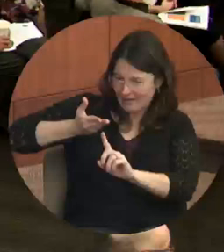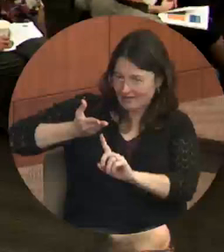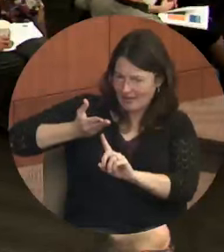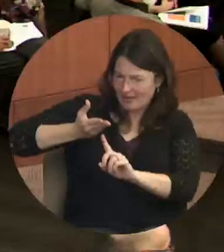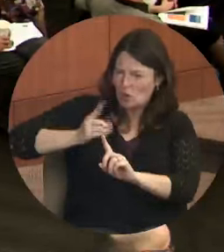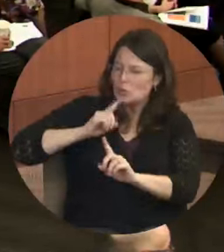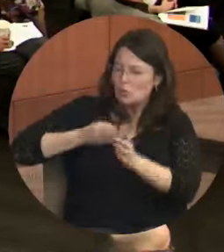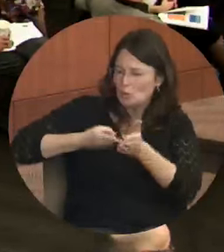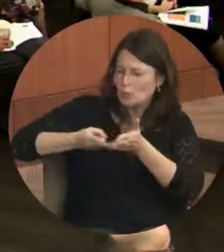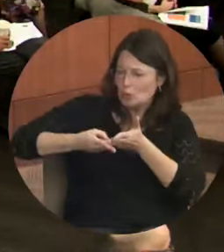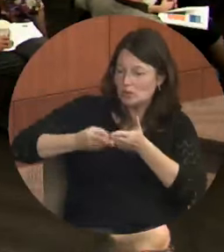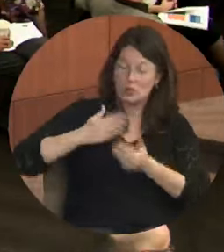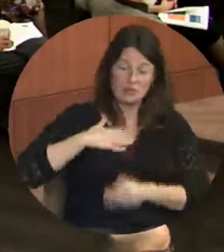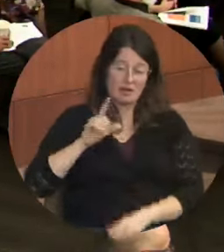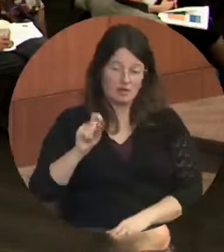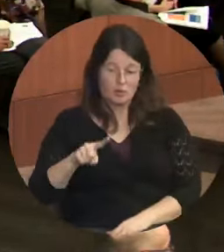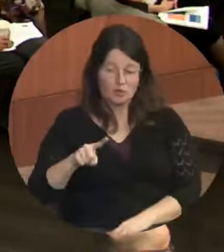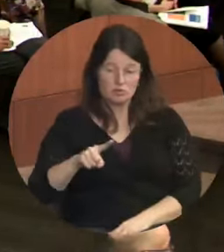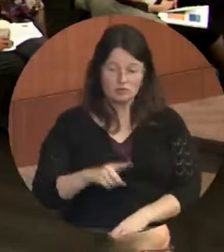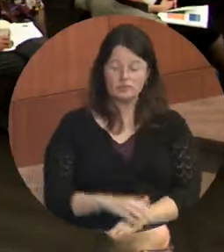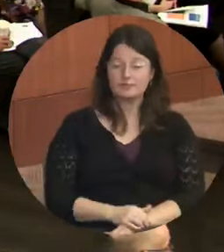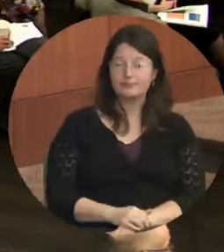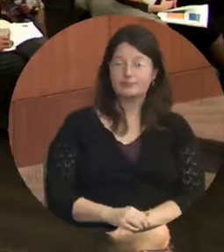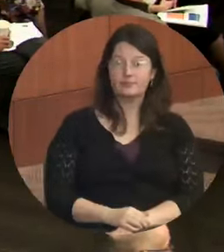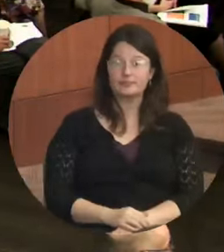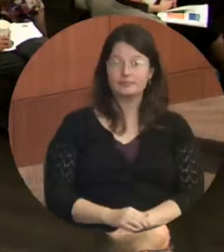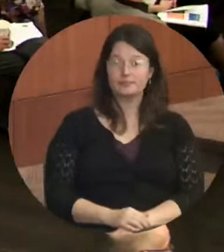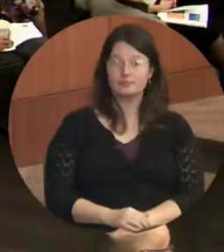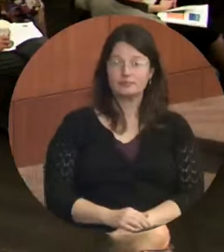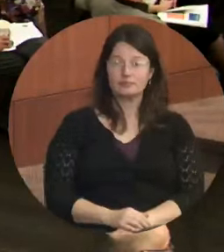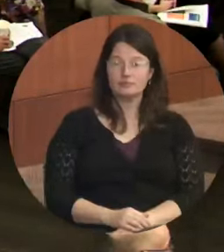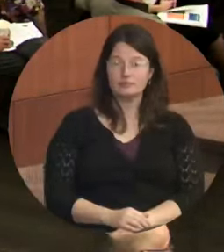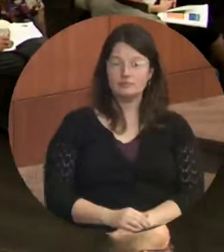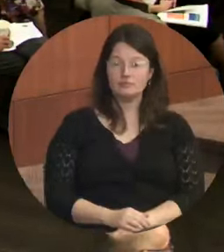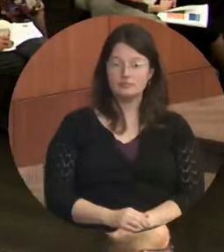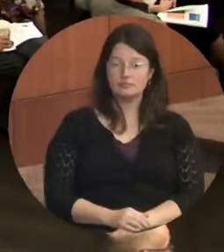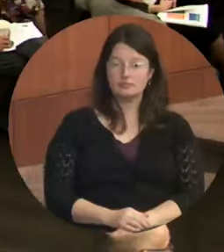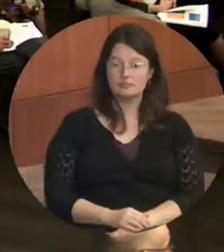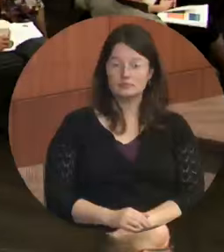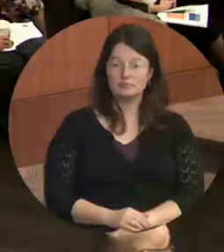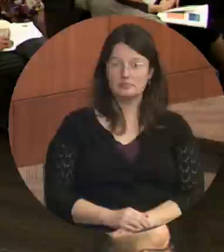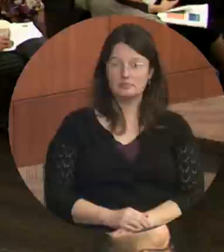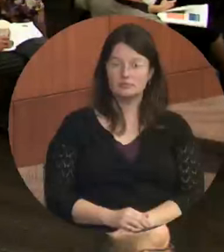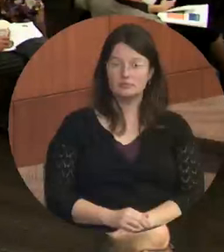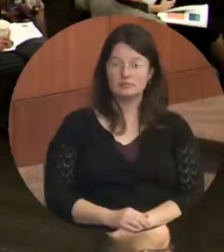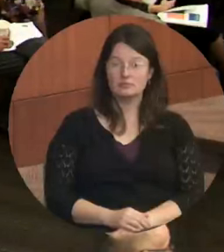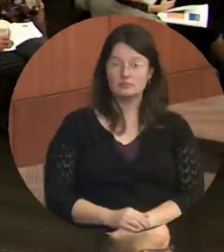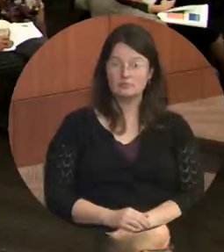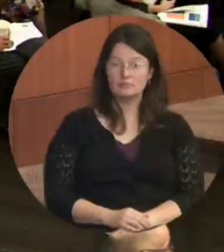And my question is, you know, how do we, uh, illustrate this